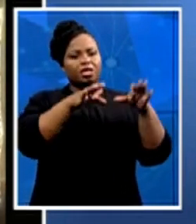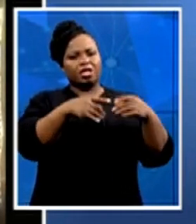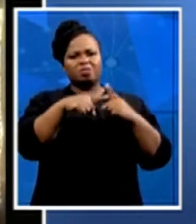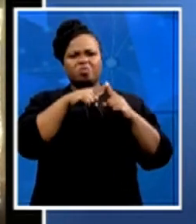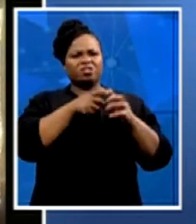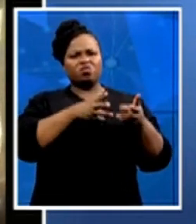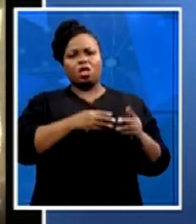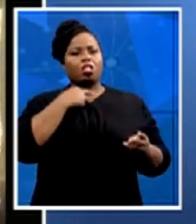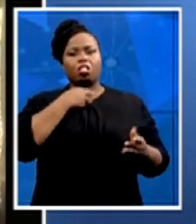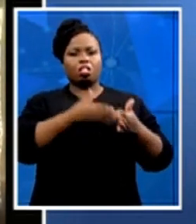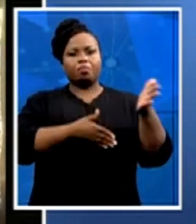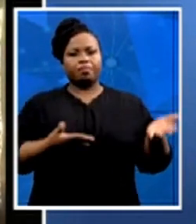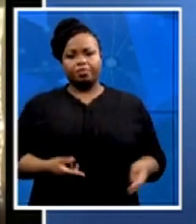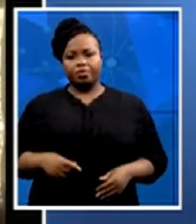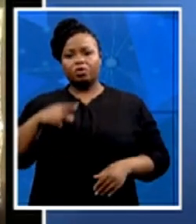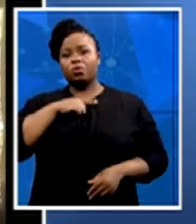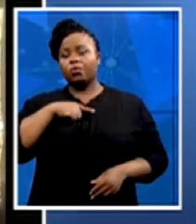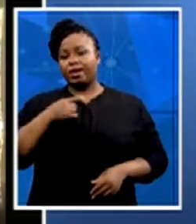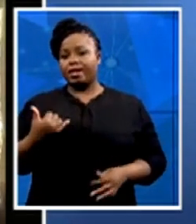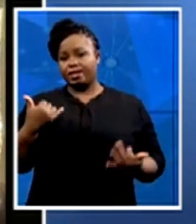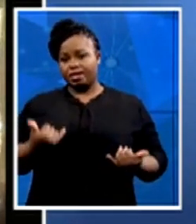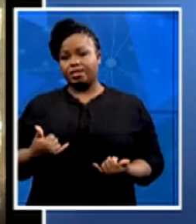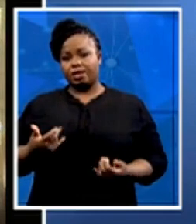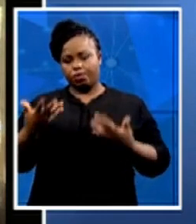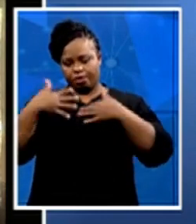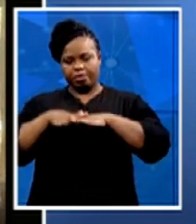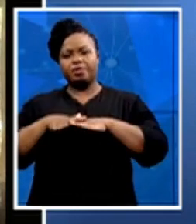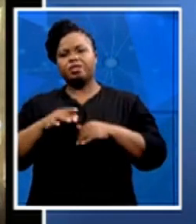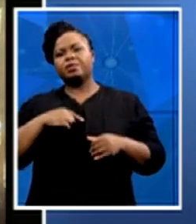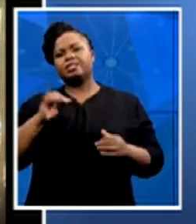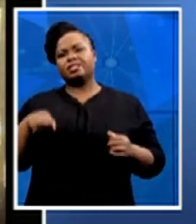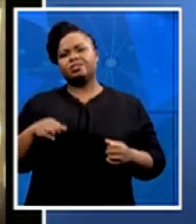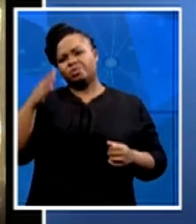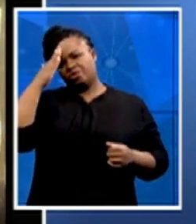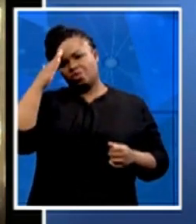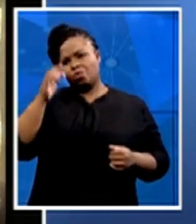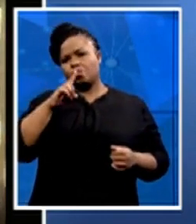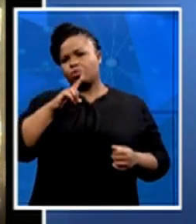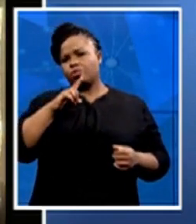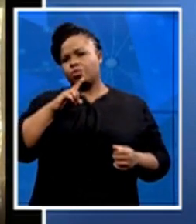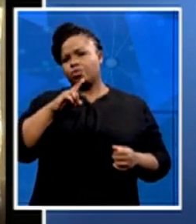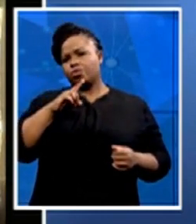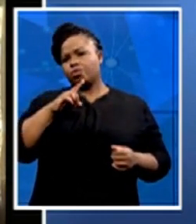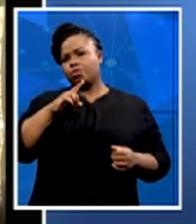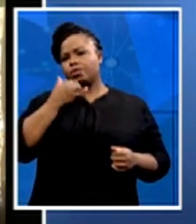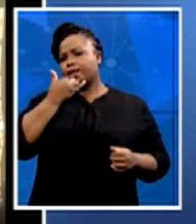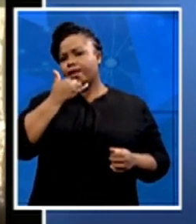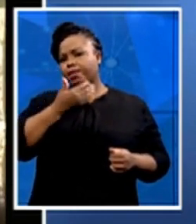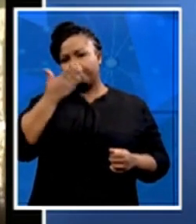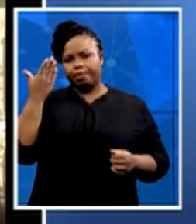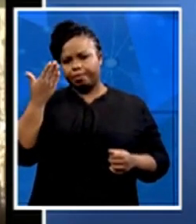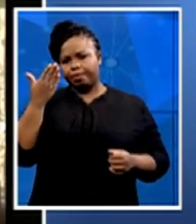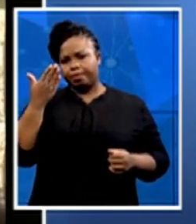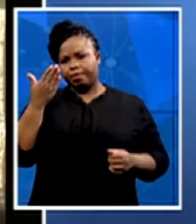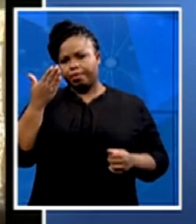the implementation, even though we are not 100% happy with the manner in which it's been implemented, the issue of free